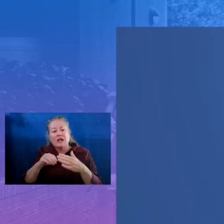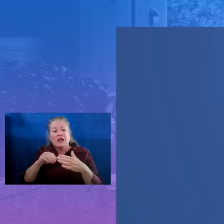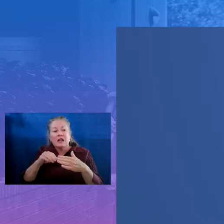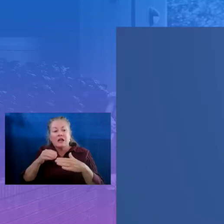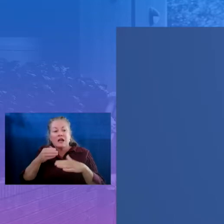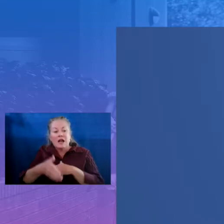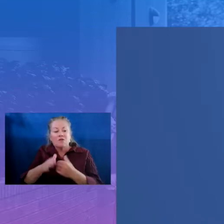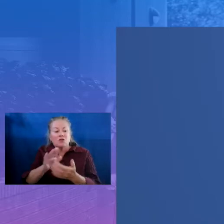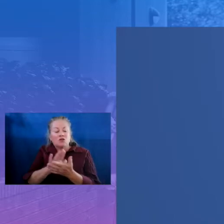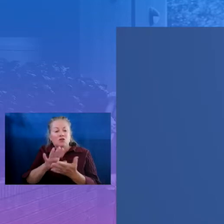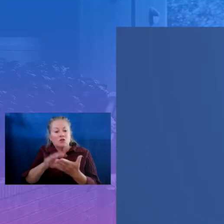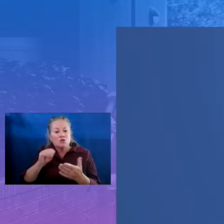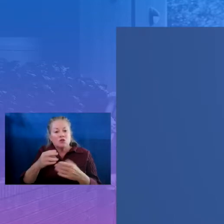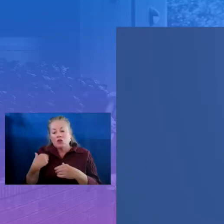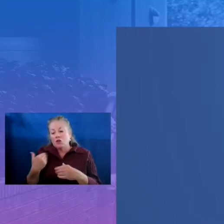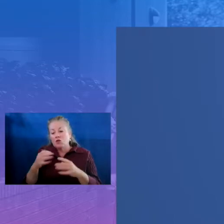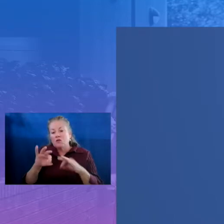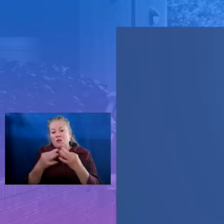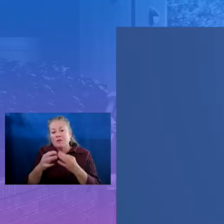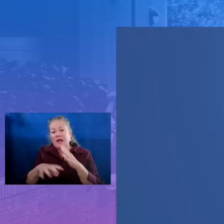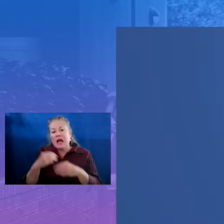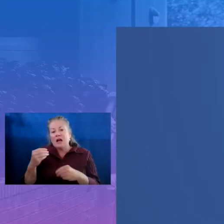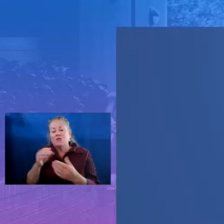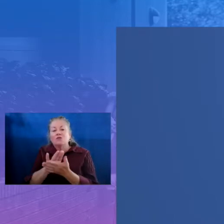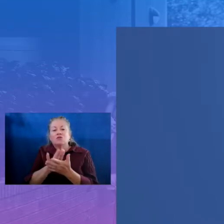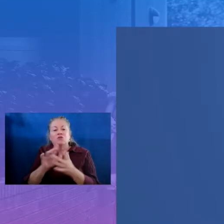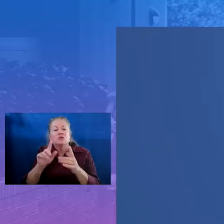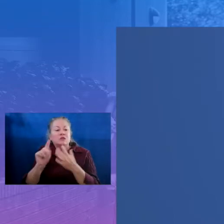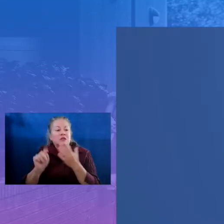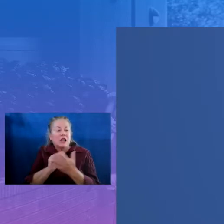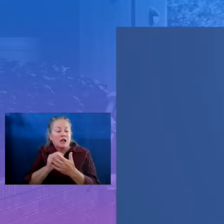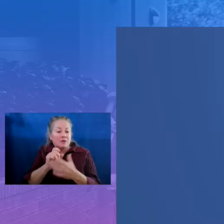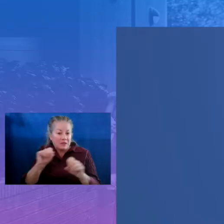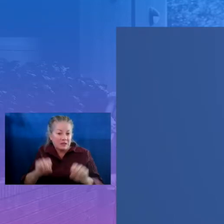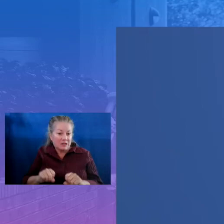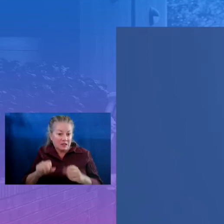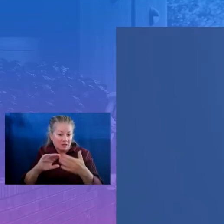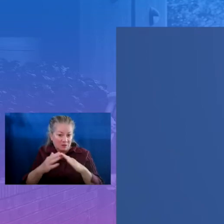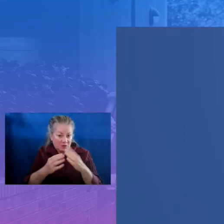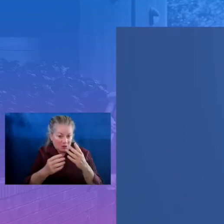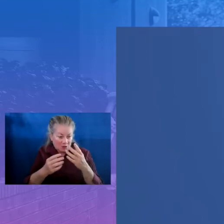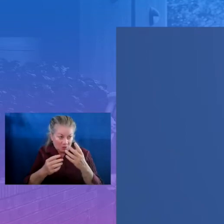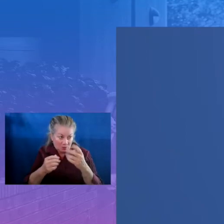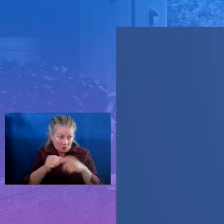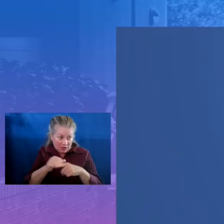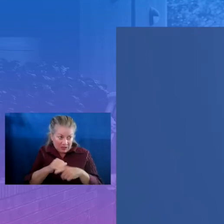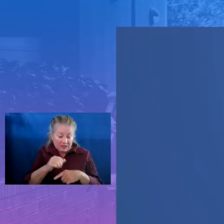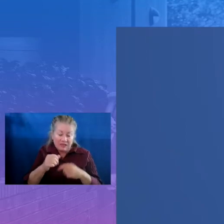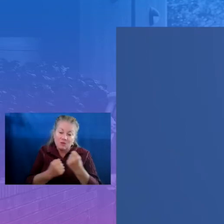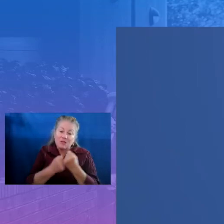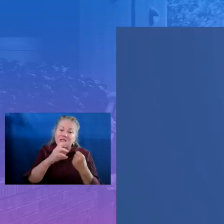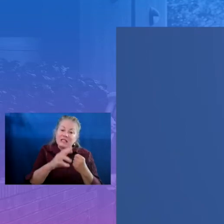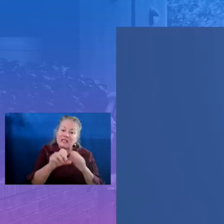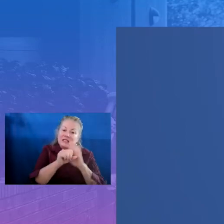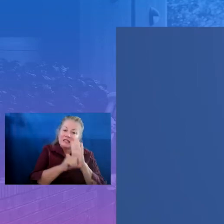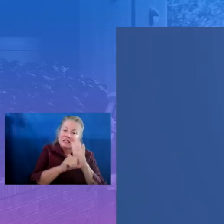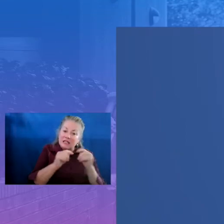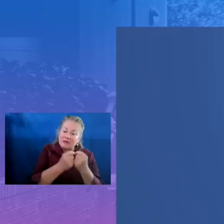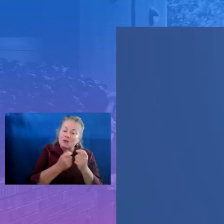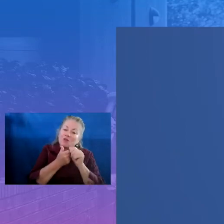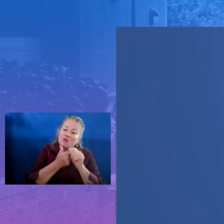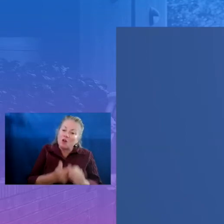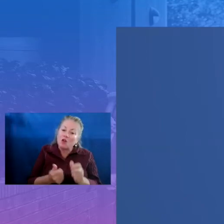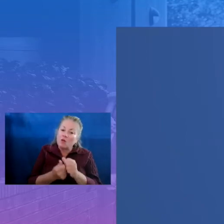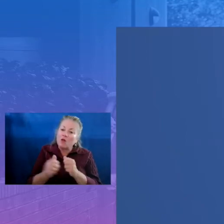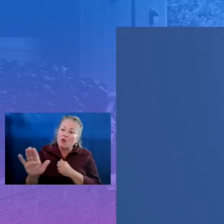time systems. The community of practice is currently supporting six state teams, and you can follow along with their work by visiting the National Center's